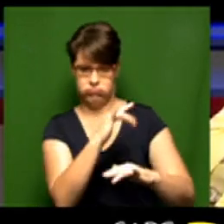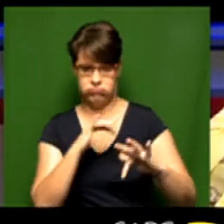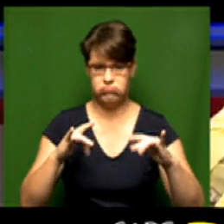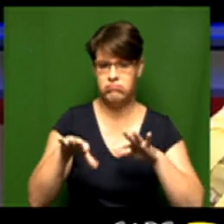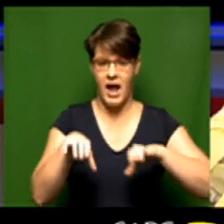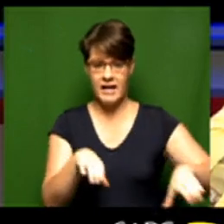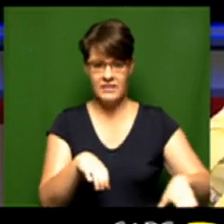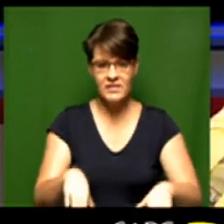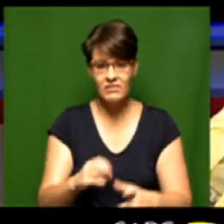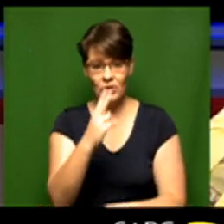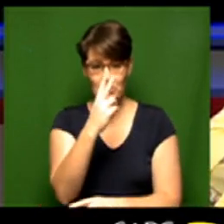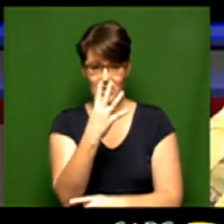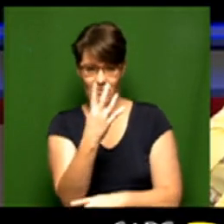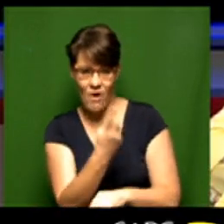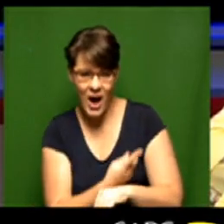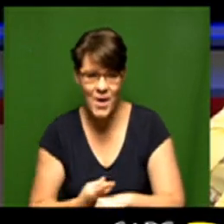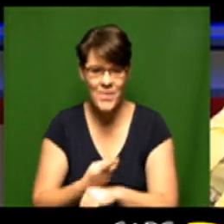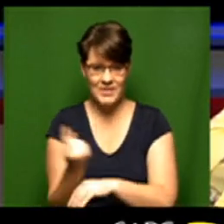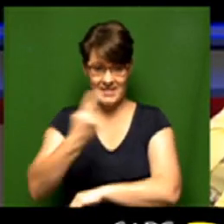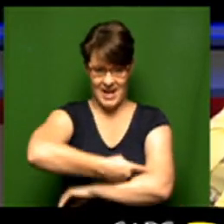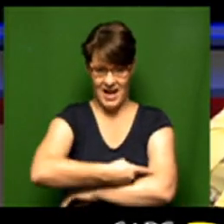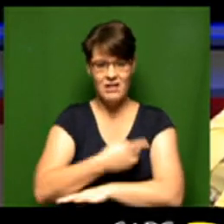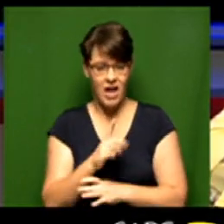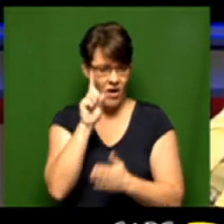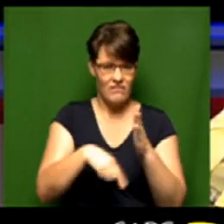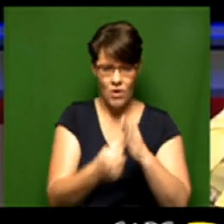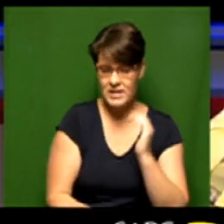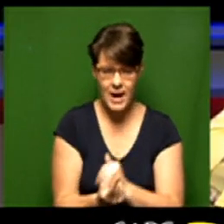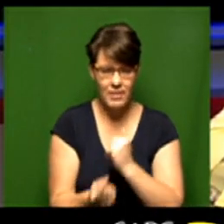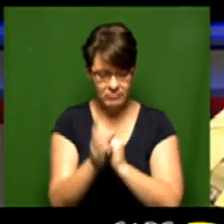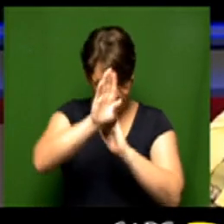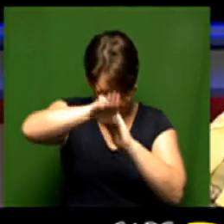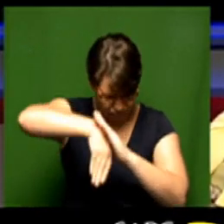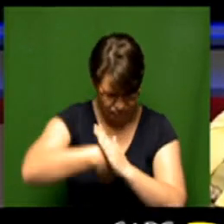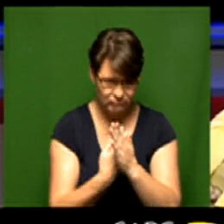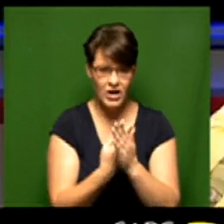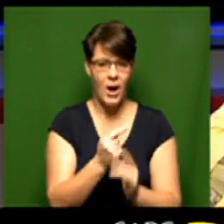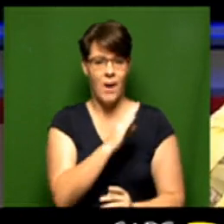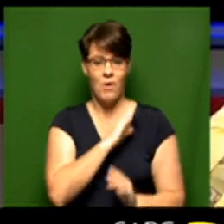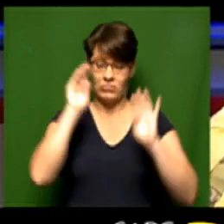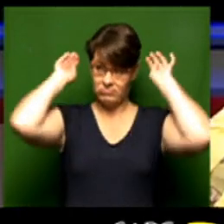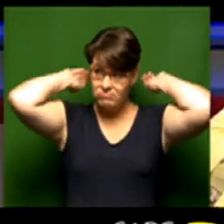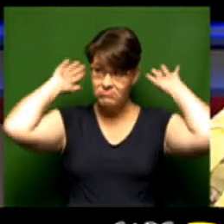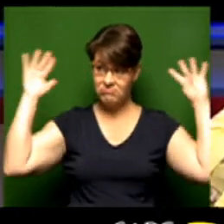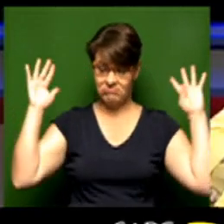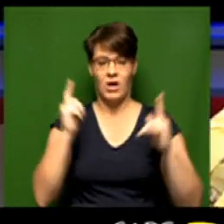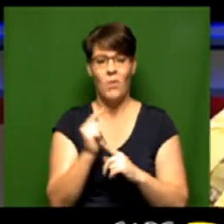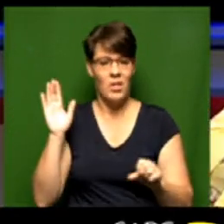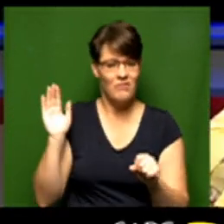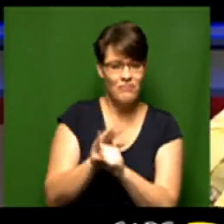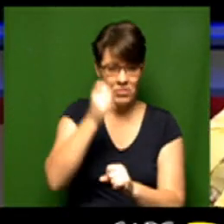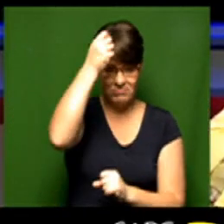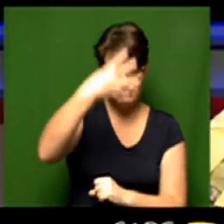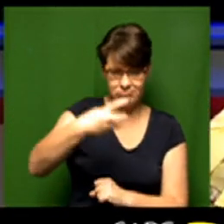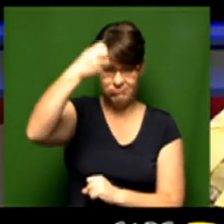activity 24 hours a day and you'll see voting taking place through the night the boards behind me will eventually be filled